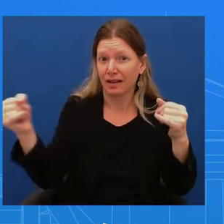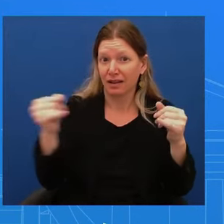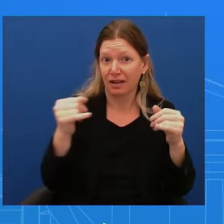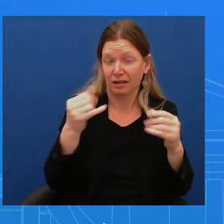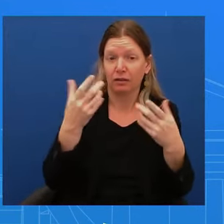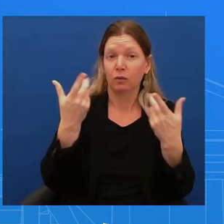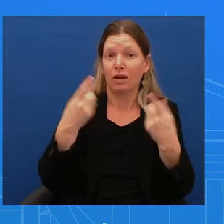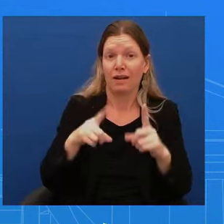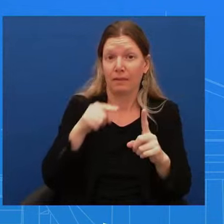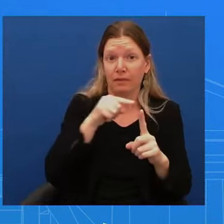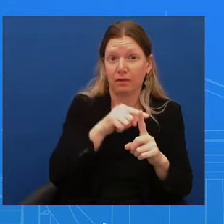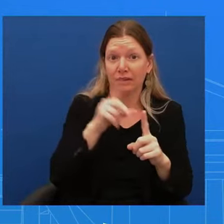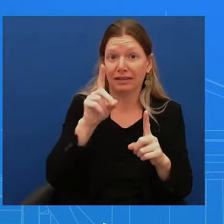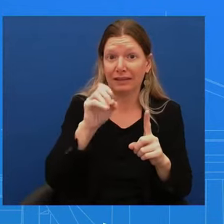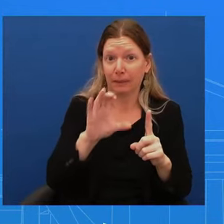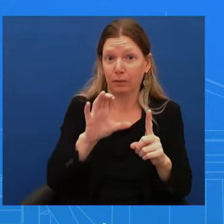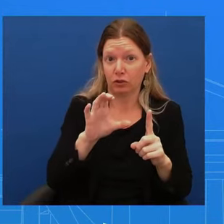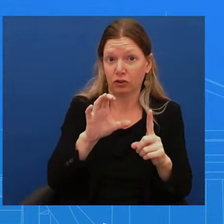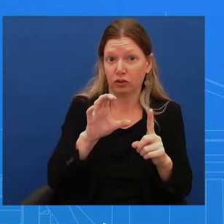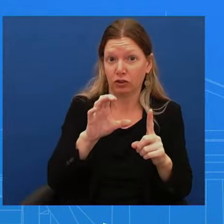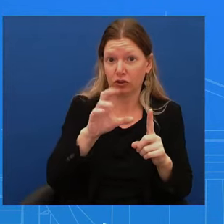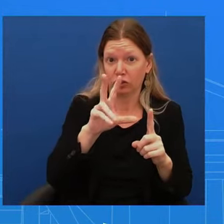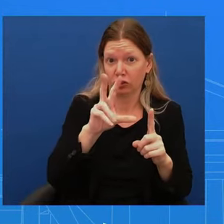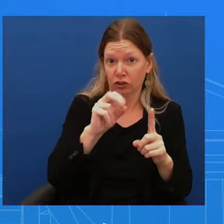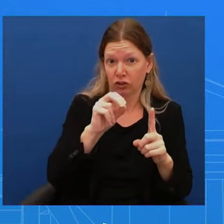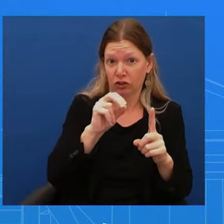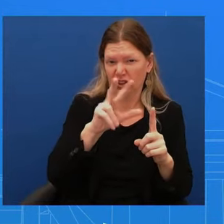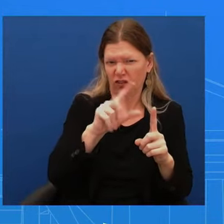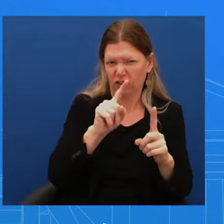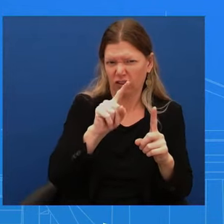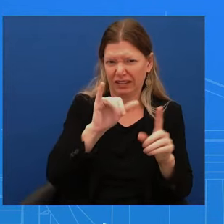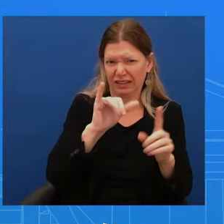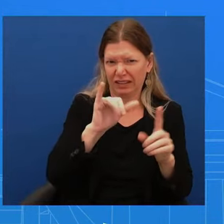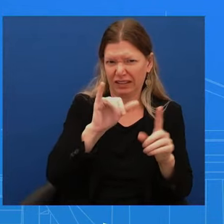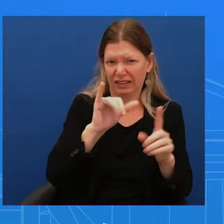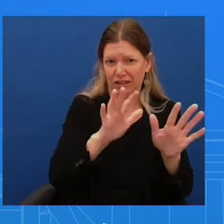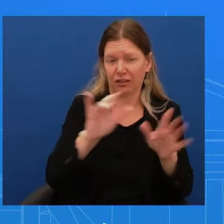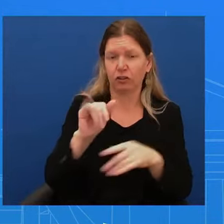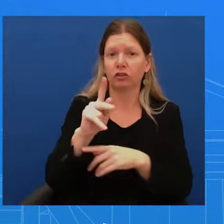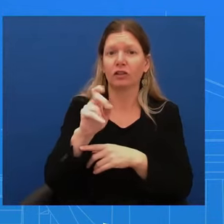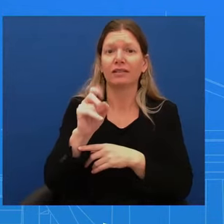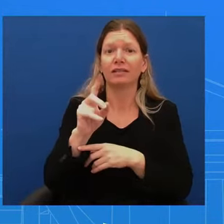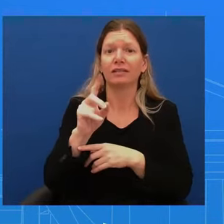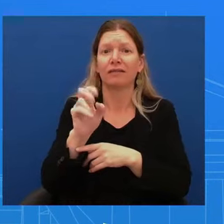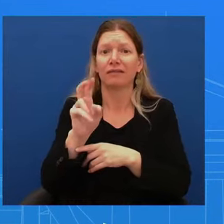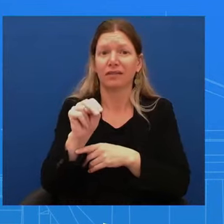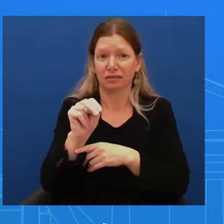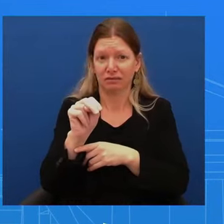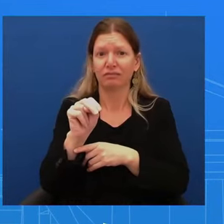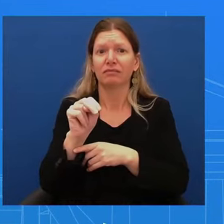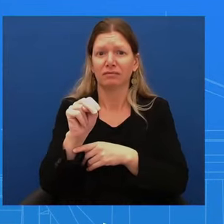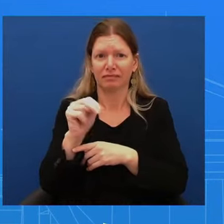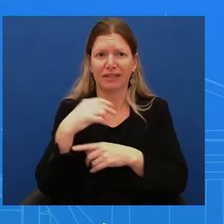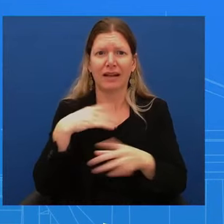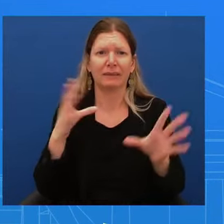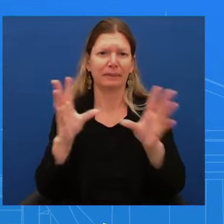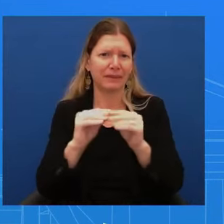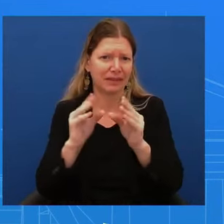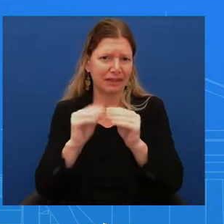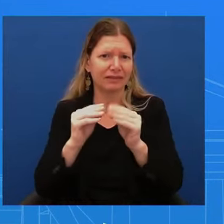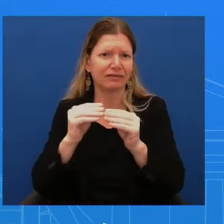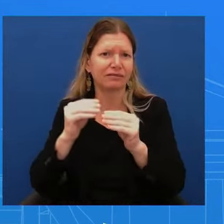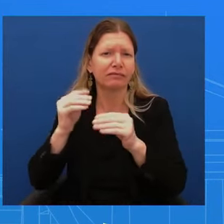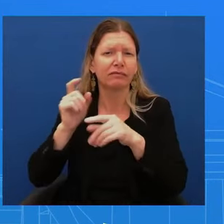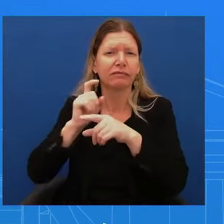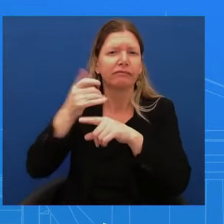Jake Sullivan held a lengthy secure telephone conference with the Central Command Commander, General Carrillo, to discuss a bunch of issues, the situation in the